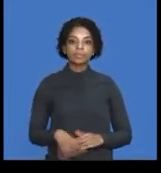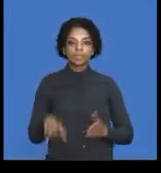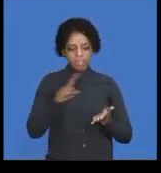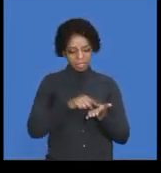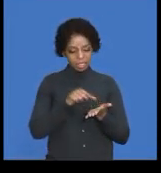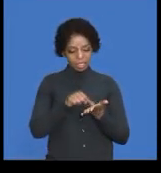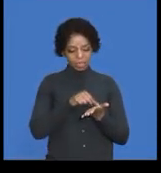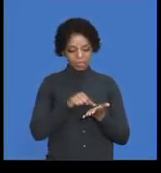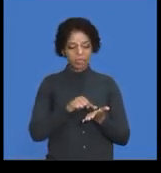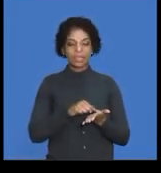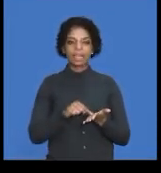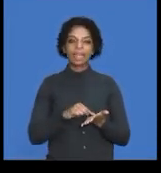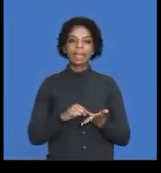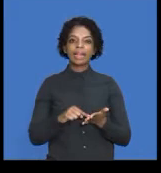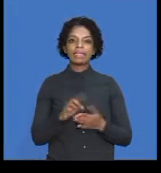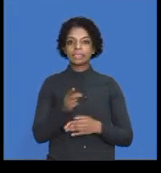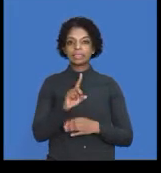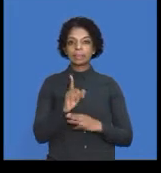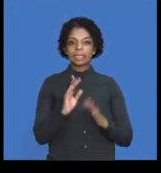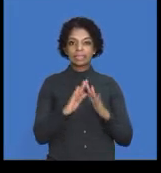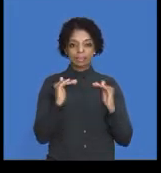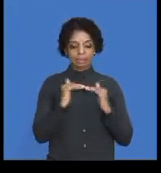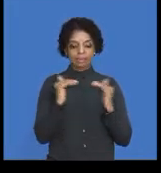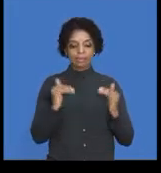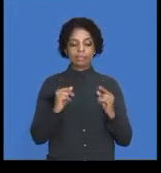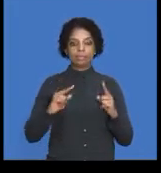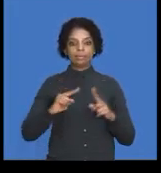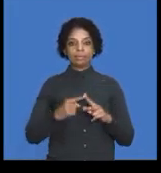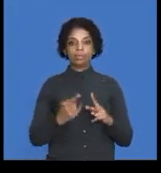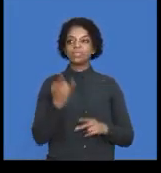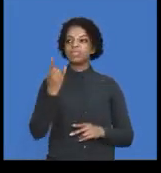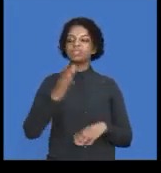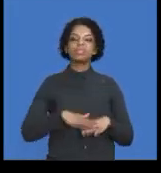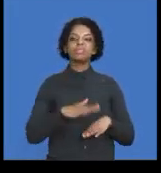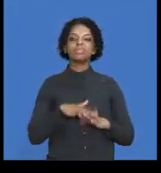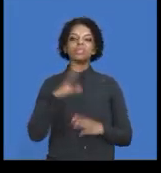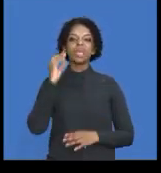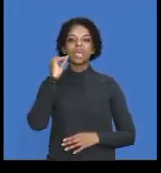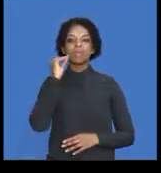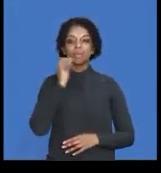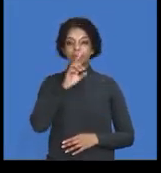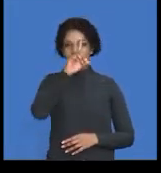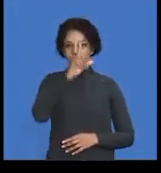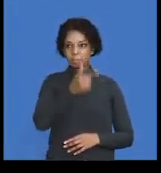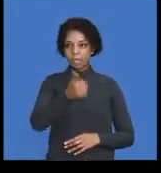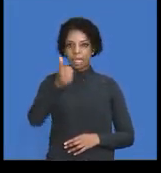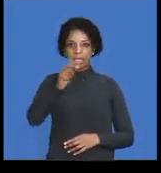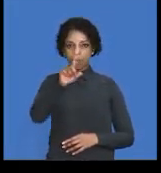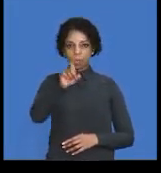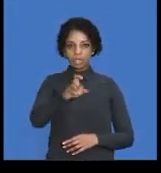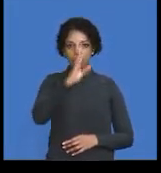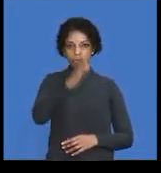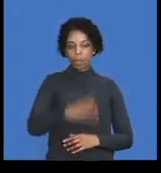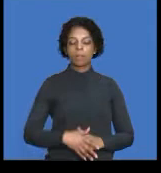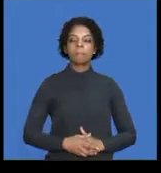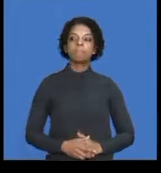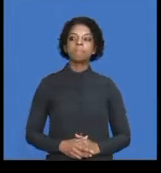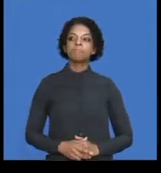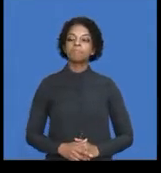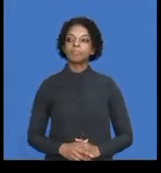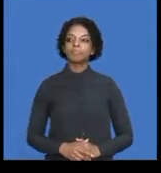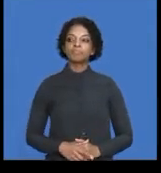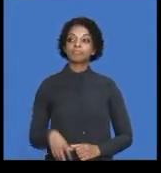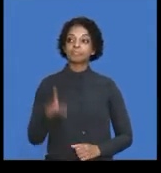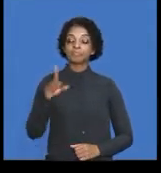point, and, okay, just more information. Let's just go through the information first. We'll come back to our question. We are also told